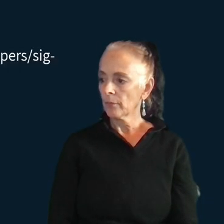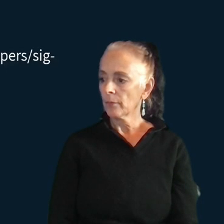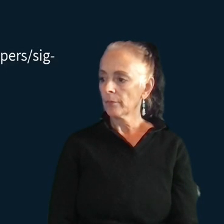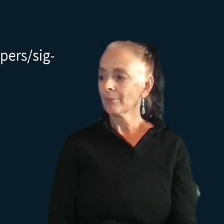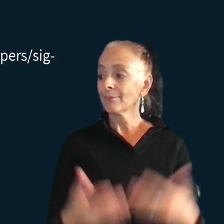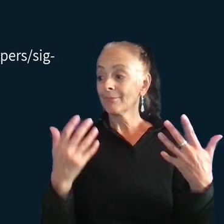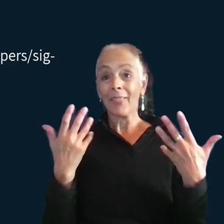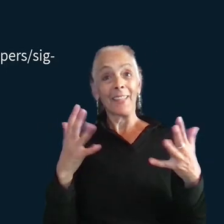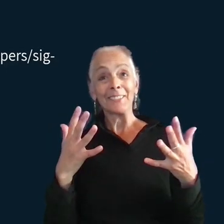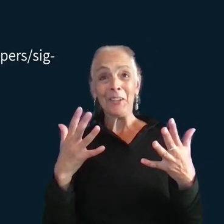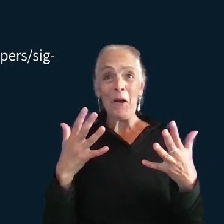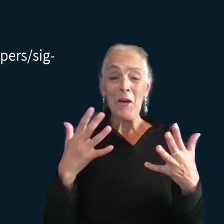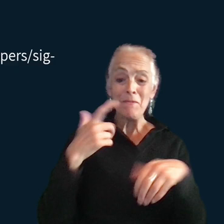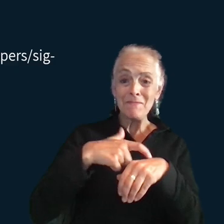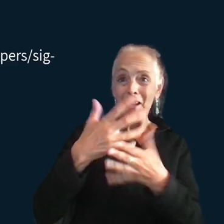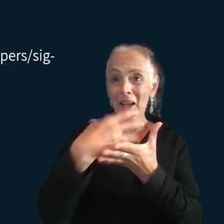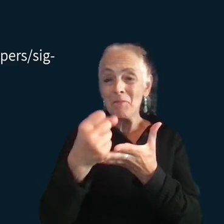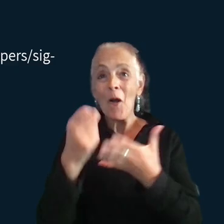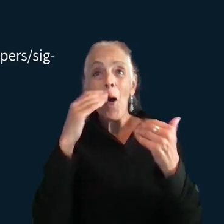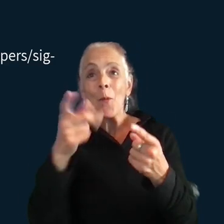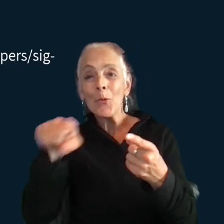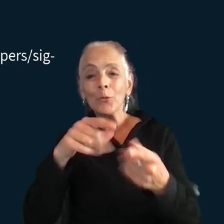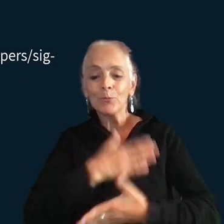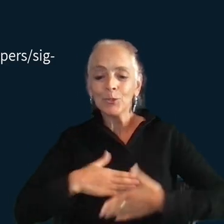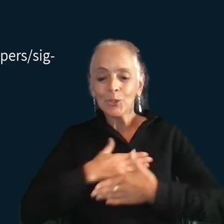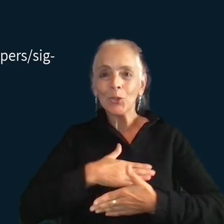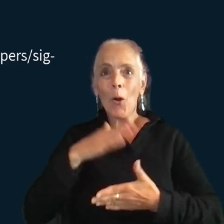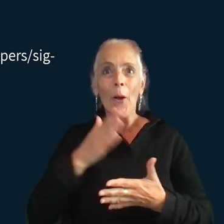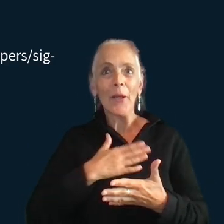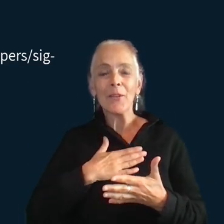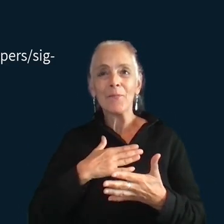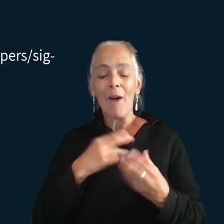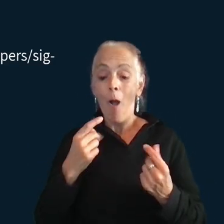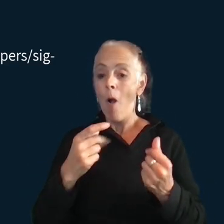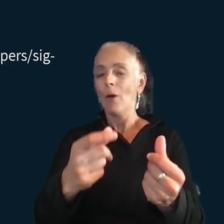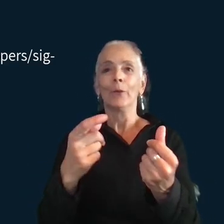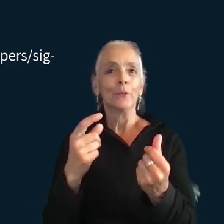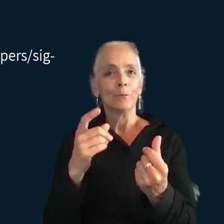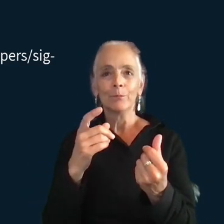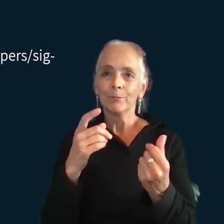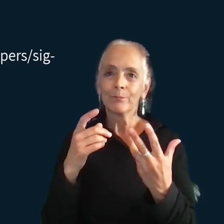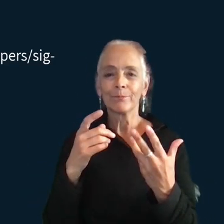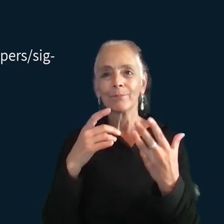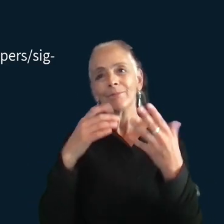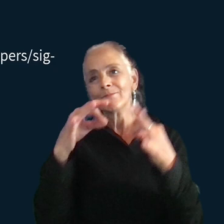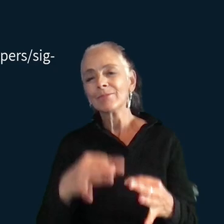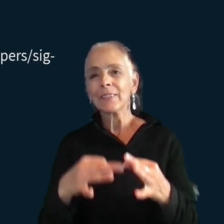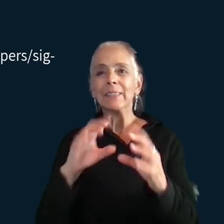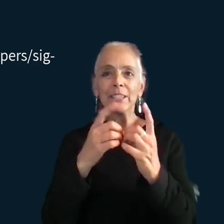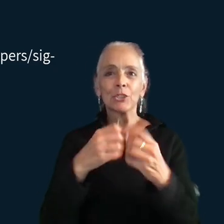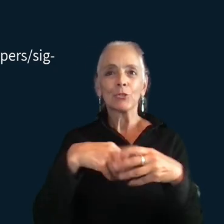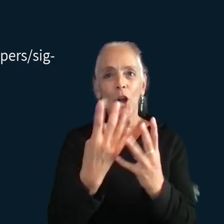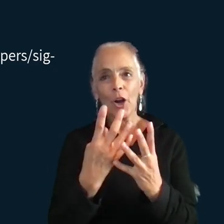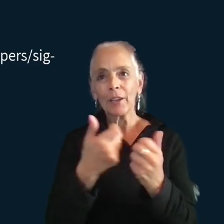and that's about all i have time for today i hope you enjoyed my whistle stop tour of digital card games and some of the considerations that